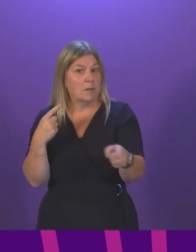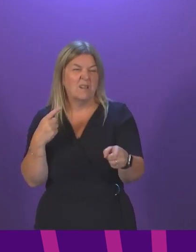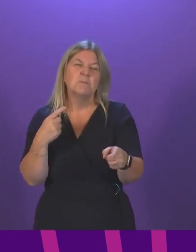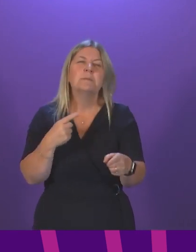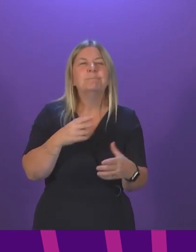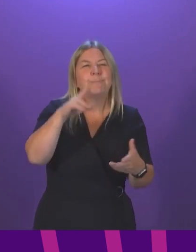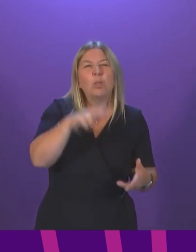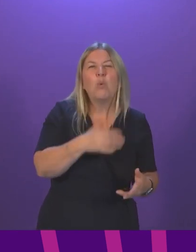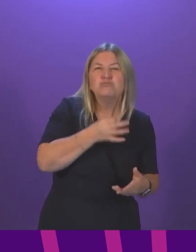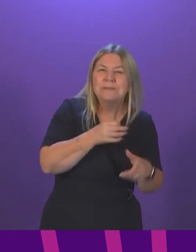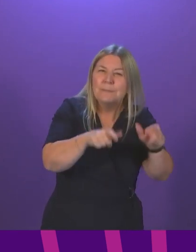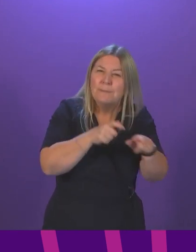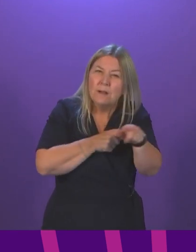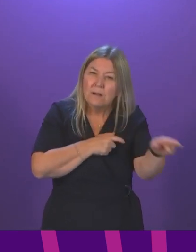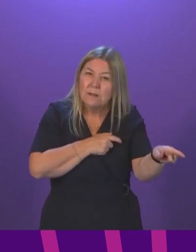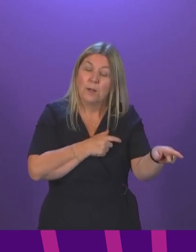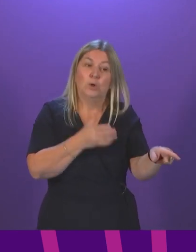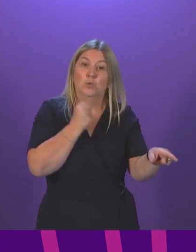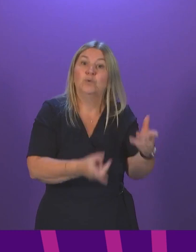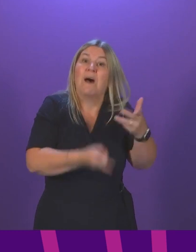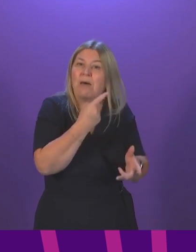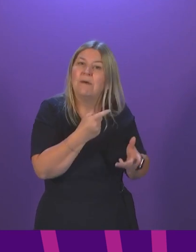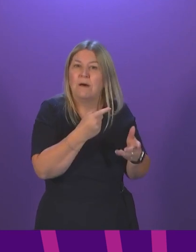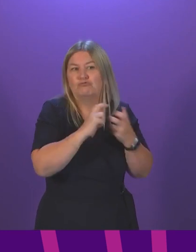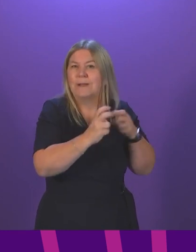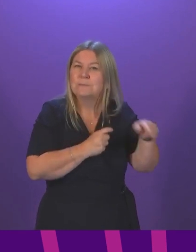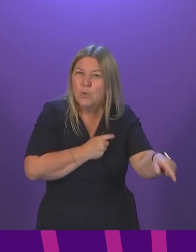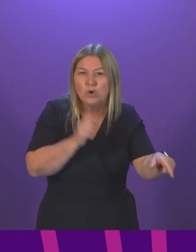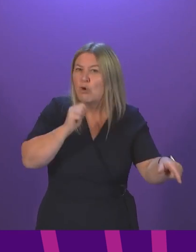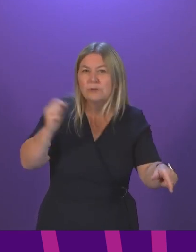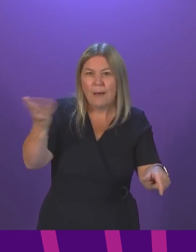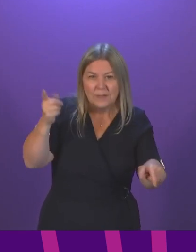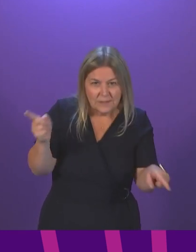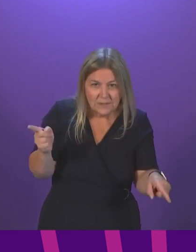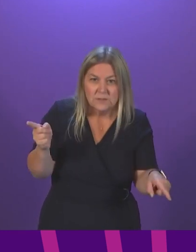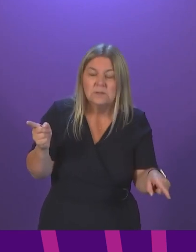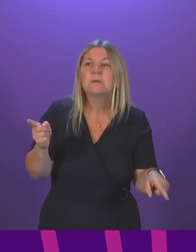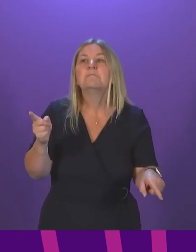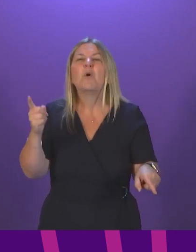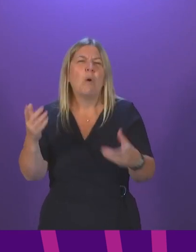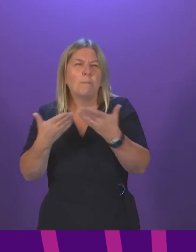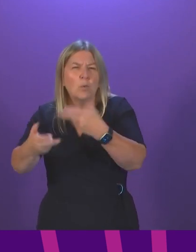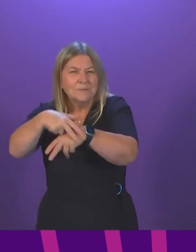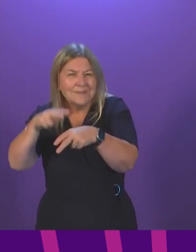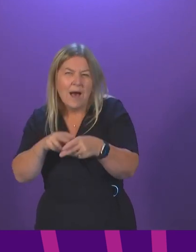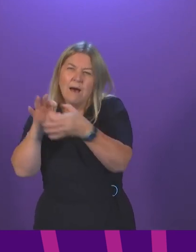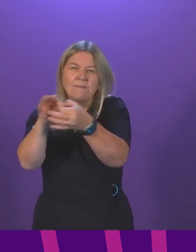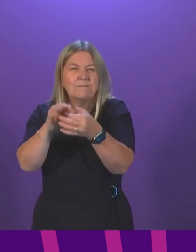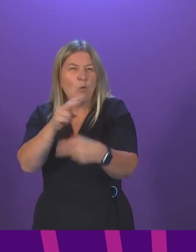sure that the ambulance service resource is there for higher risk patients, the deployment, for example, of more hospital ambulance liaison officers